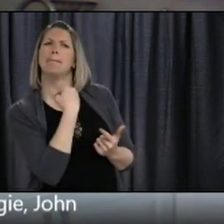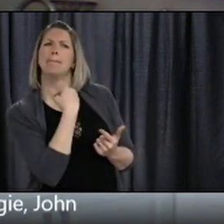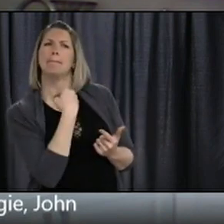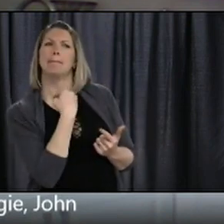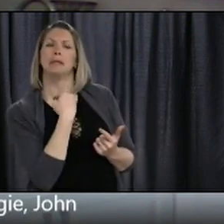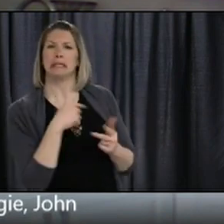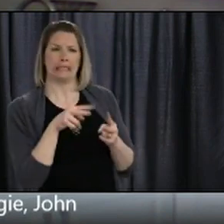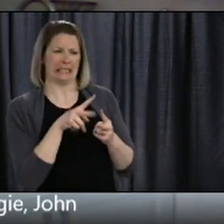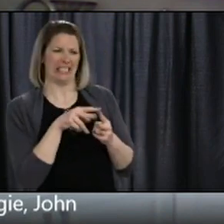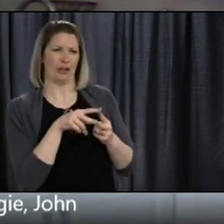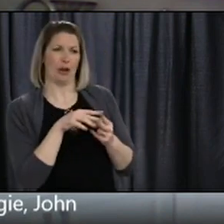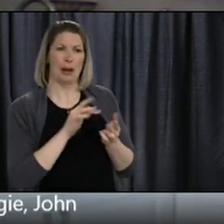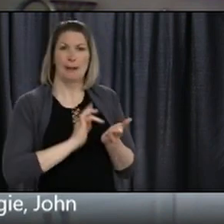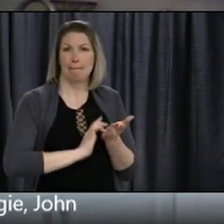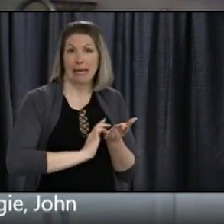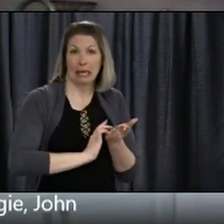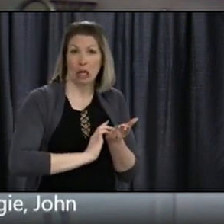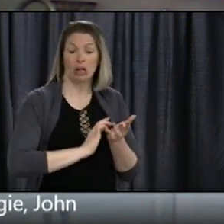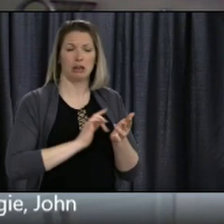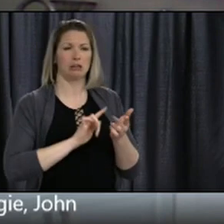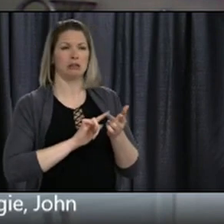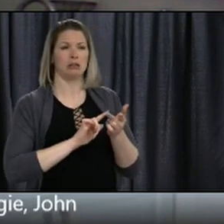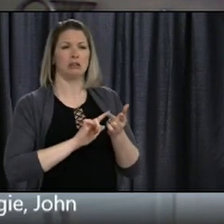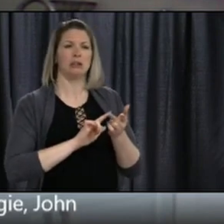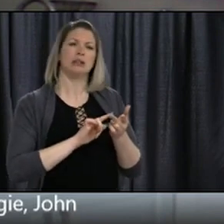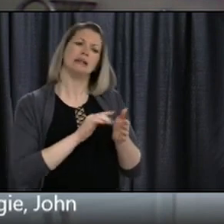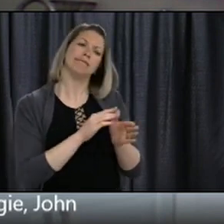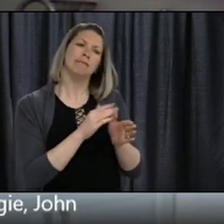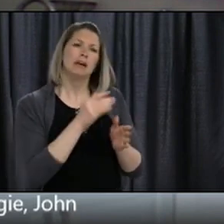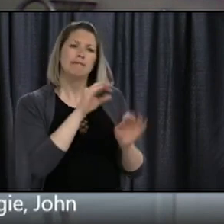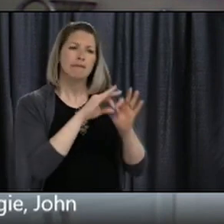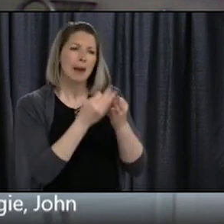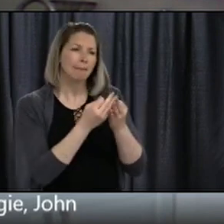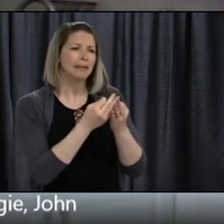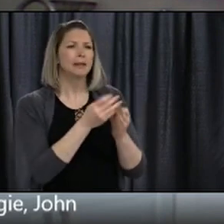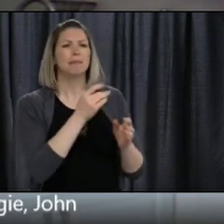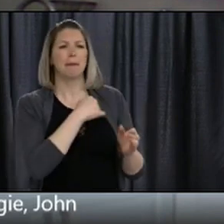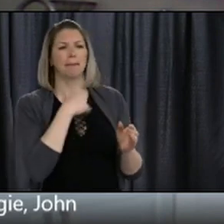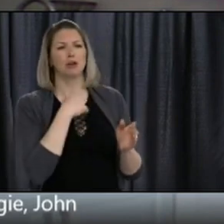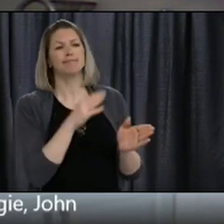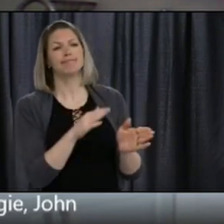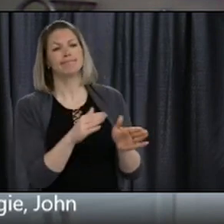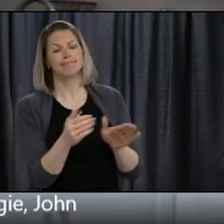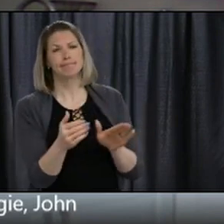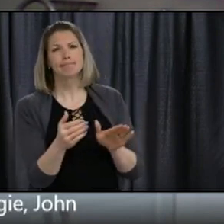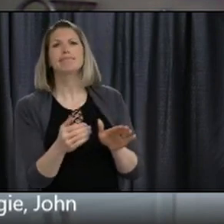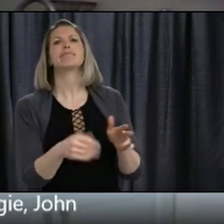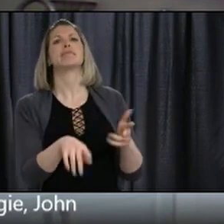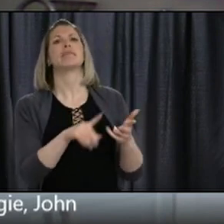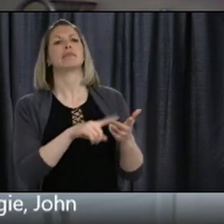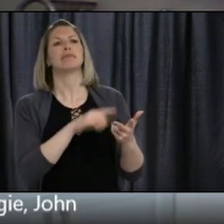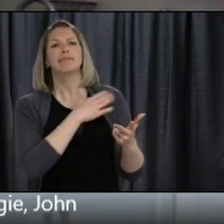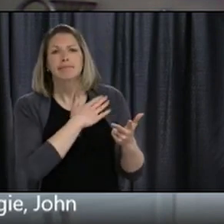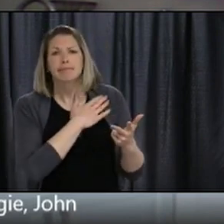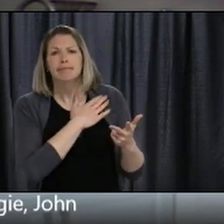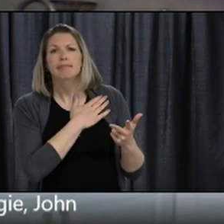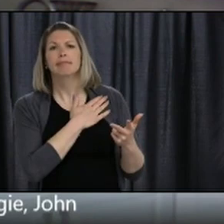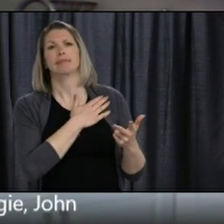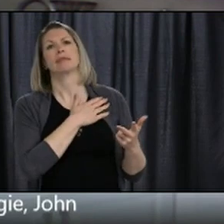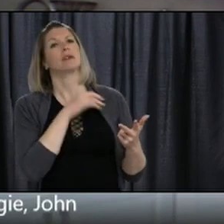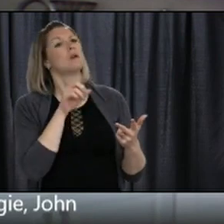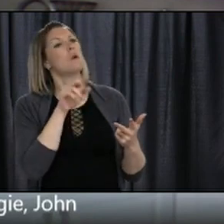or health reasons, compassionate grounds, or because you are an essential worker, essential to the critical